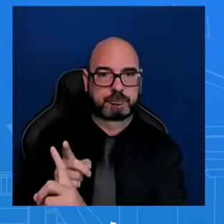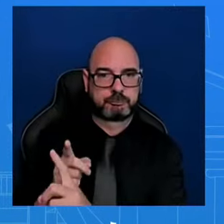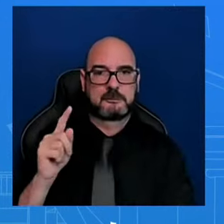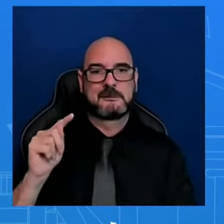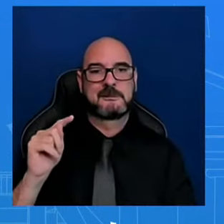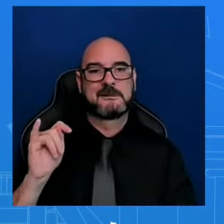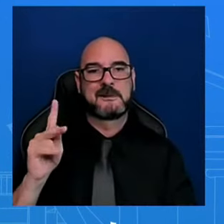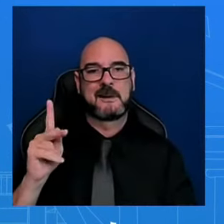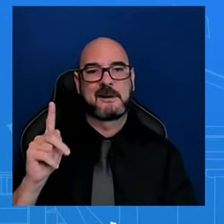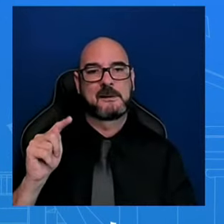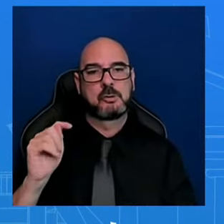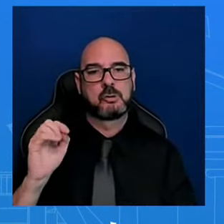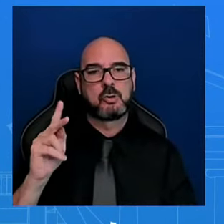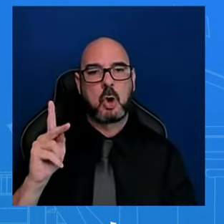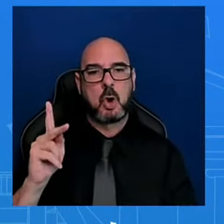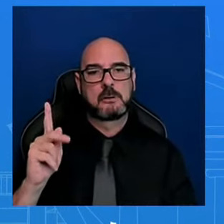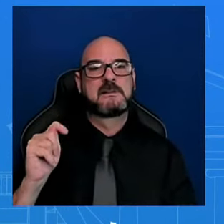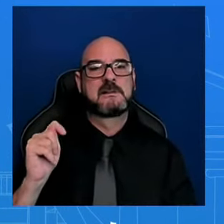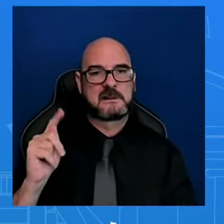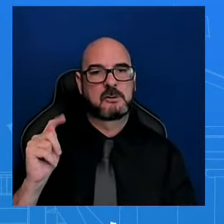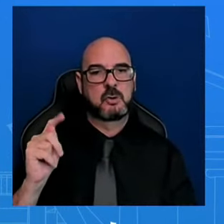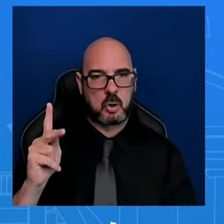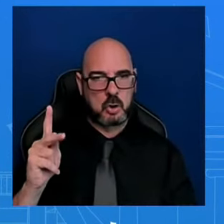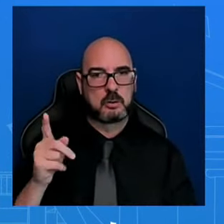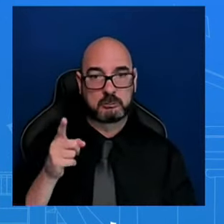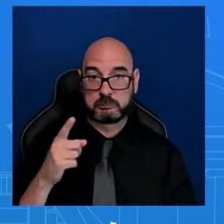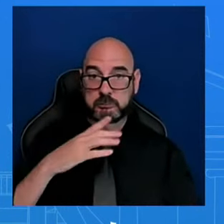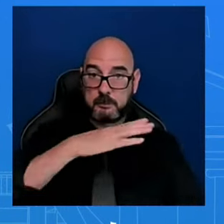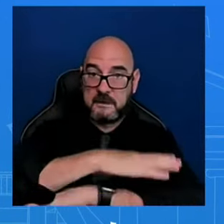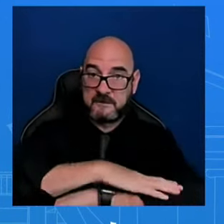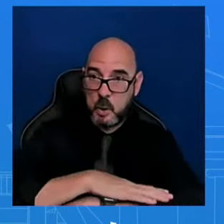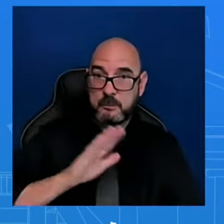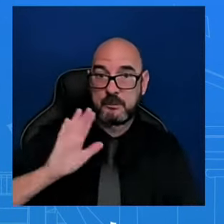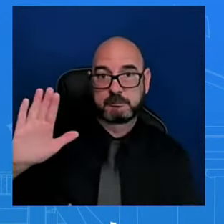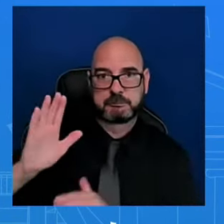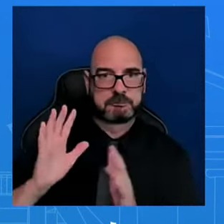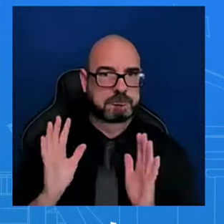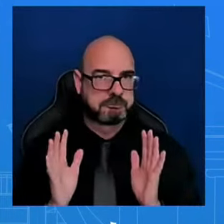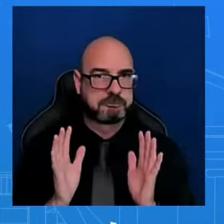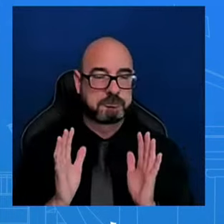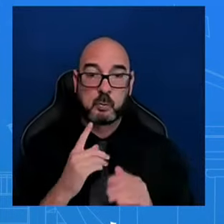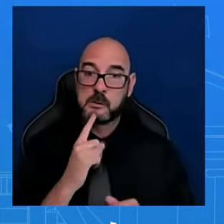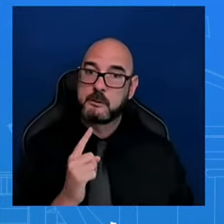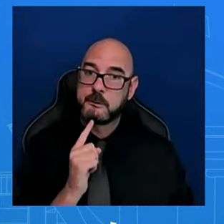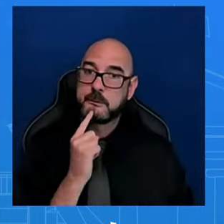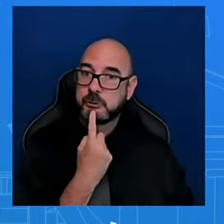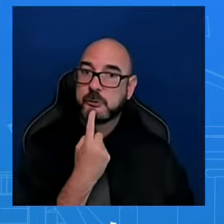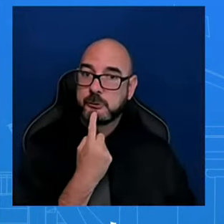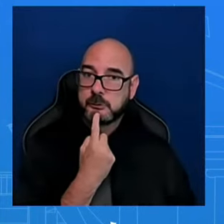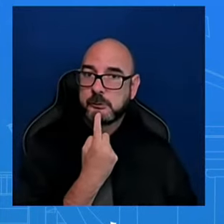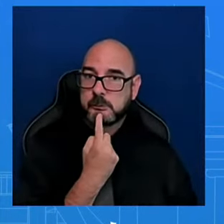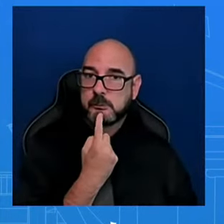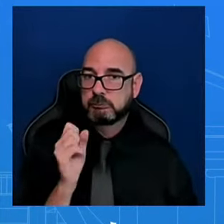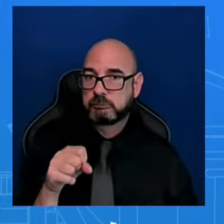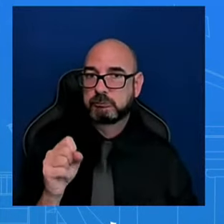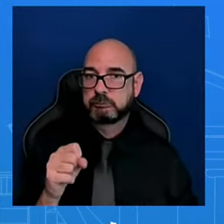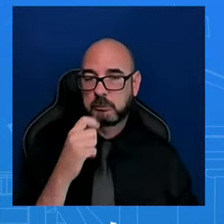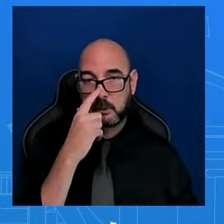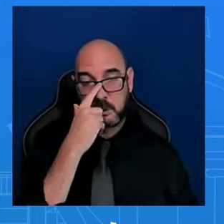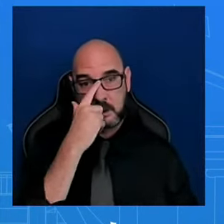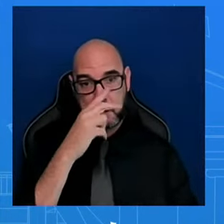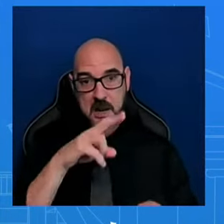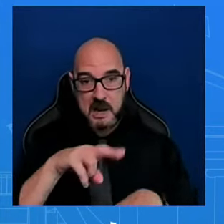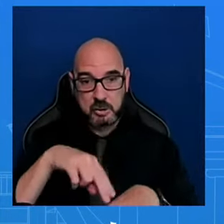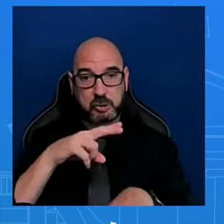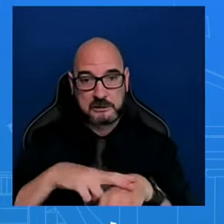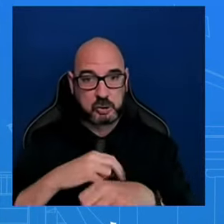a platform that we really need to take seriously here. We're talking about on national security. And so we've